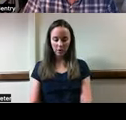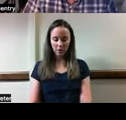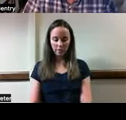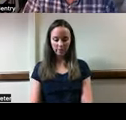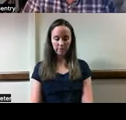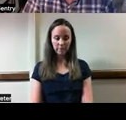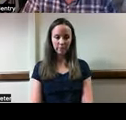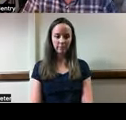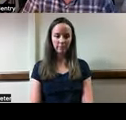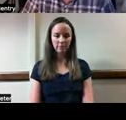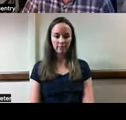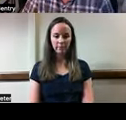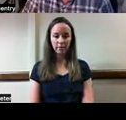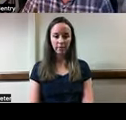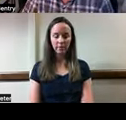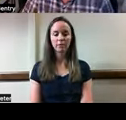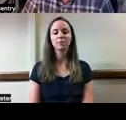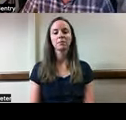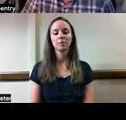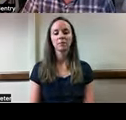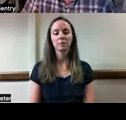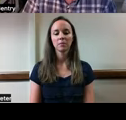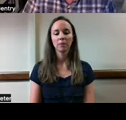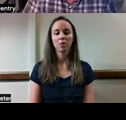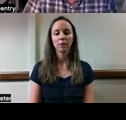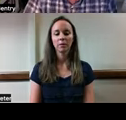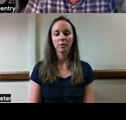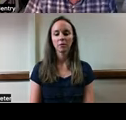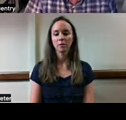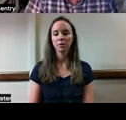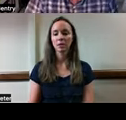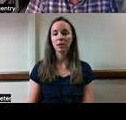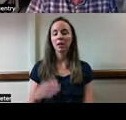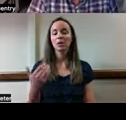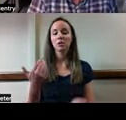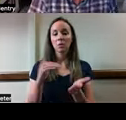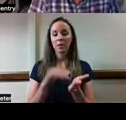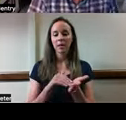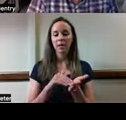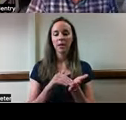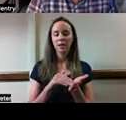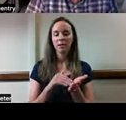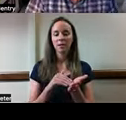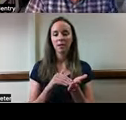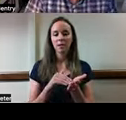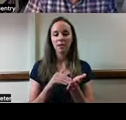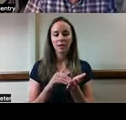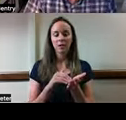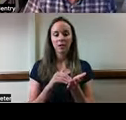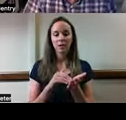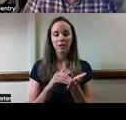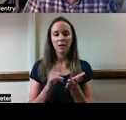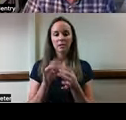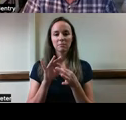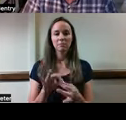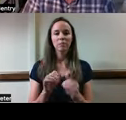And this is a somewhat different ethical concern than the last one we talked about, obviously. This has to do with